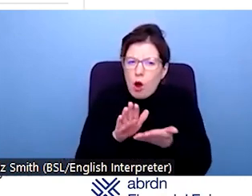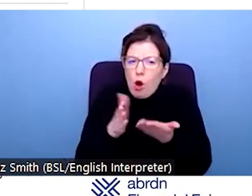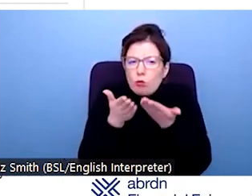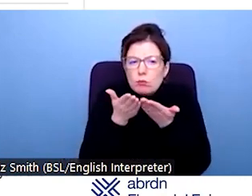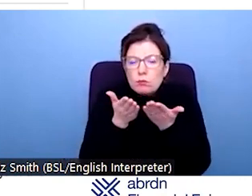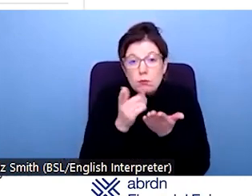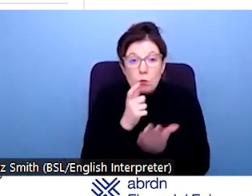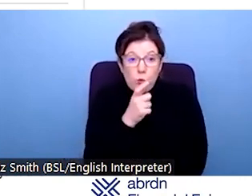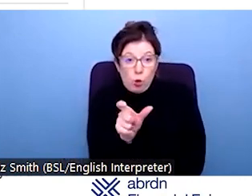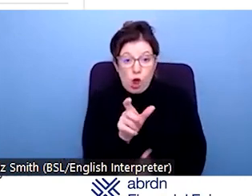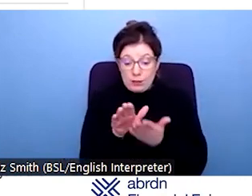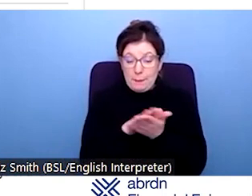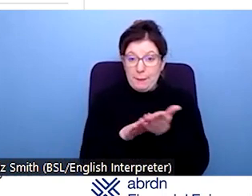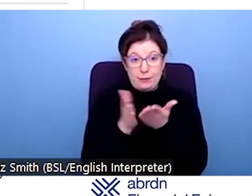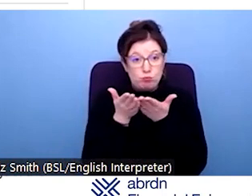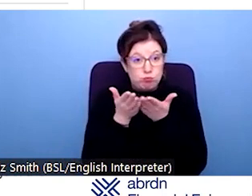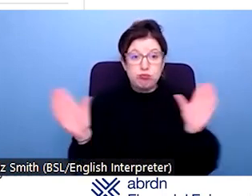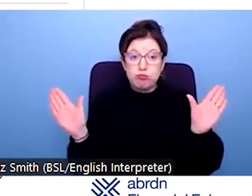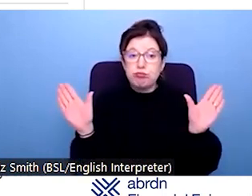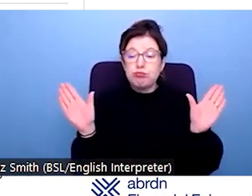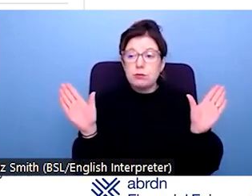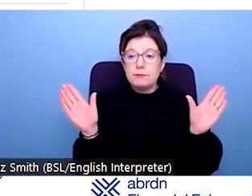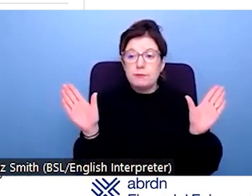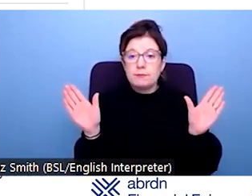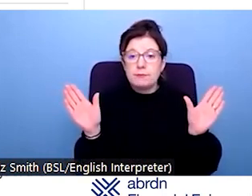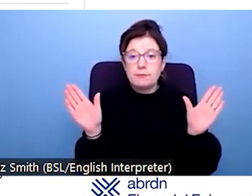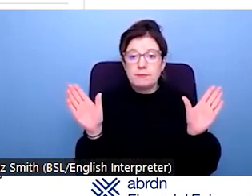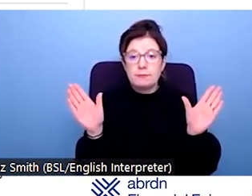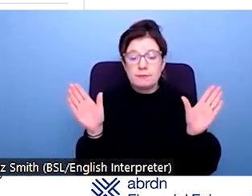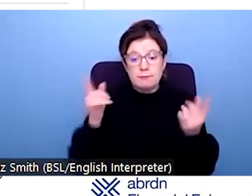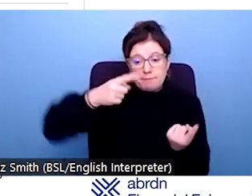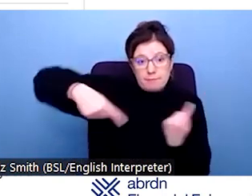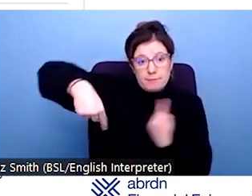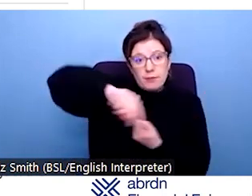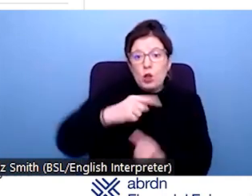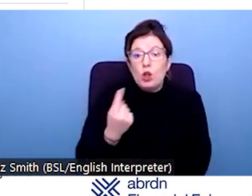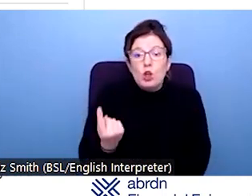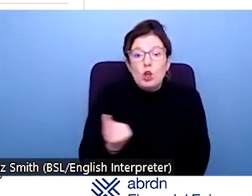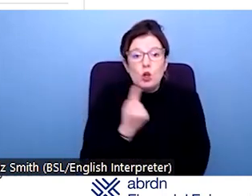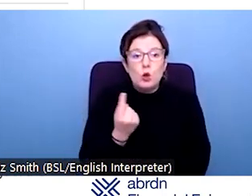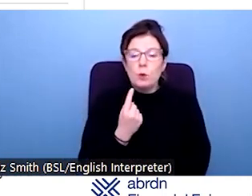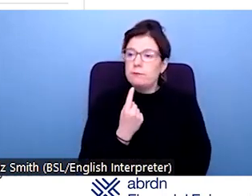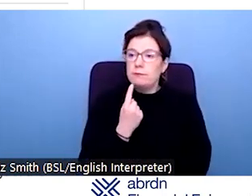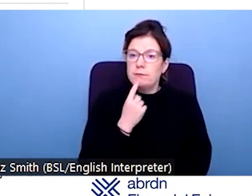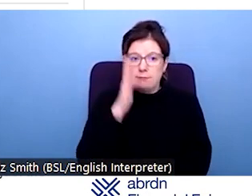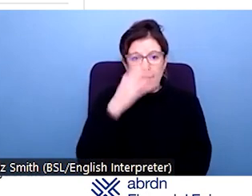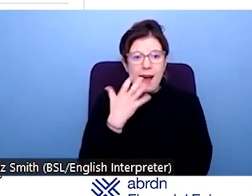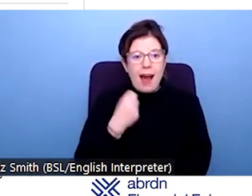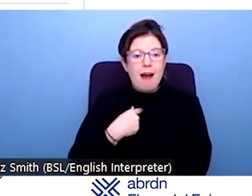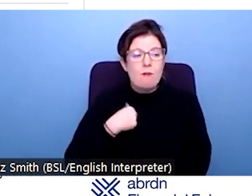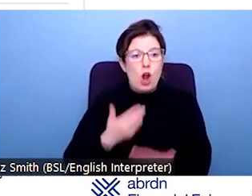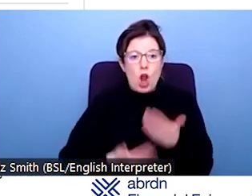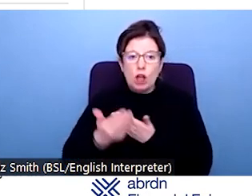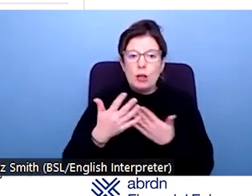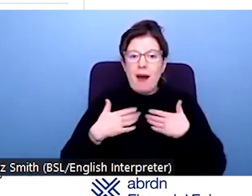category, I suppose. The precise definition is is anyone who who says that they've got a long term health condition